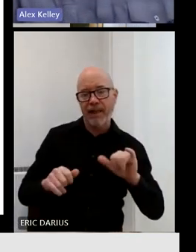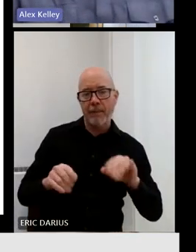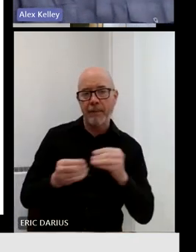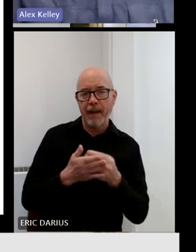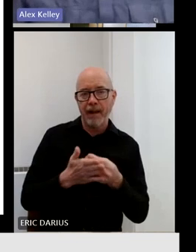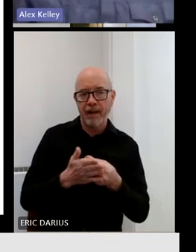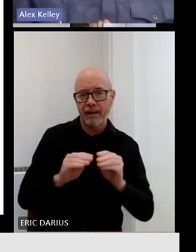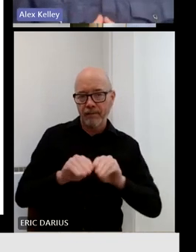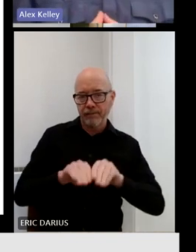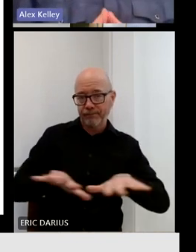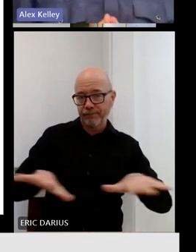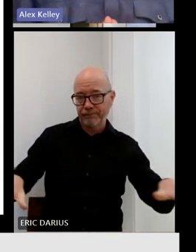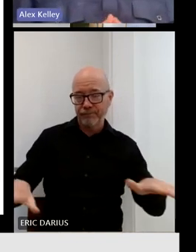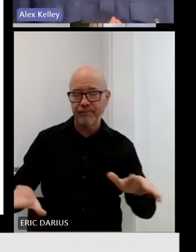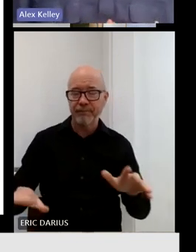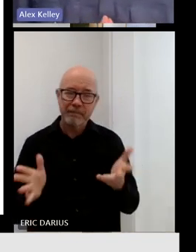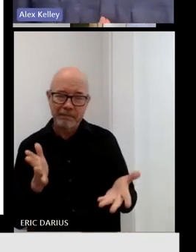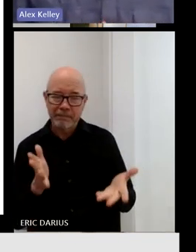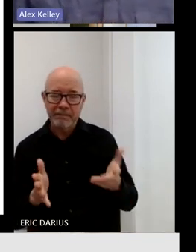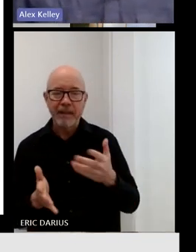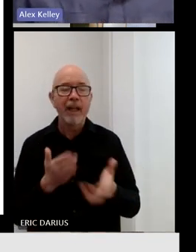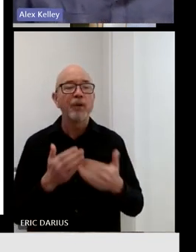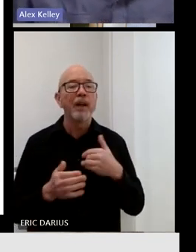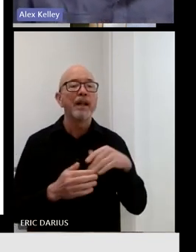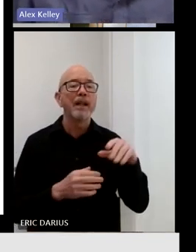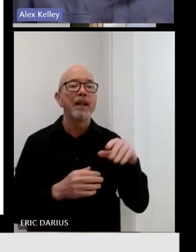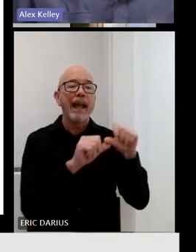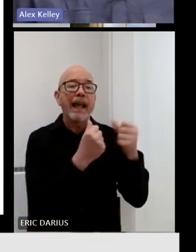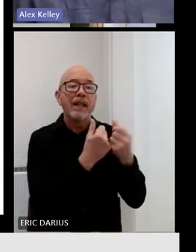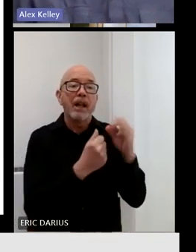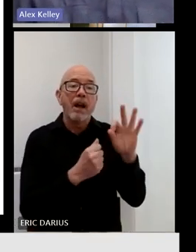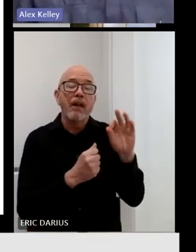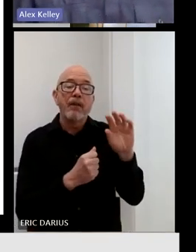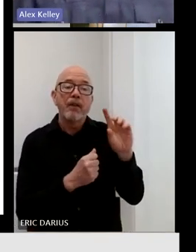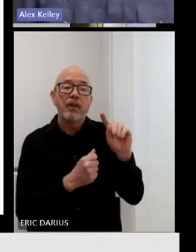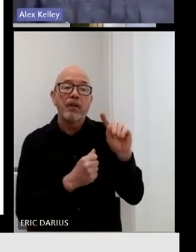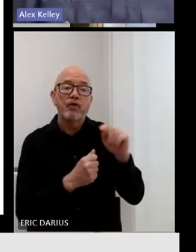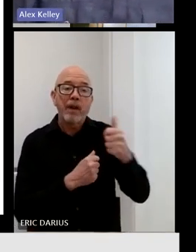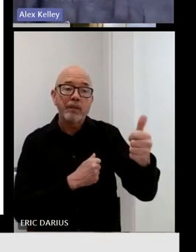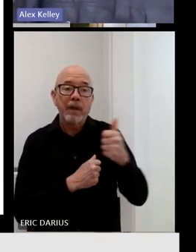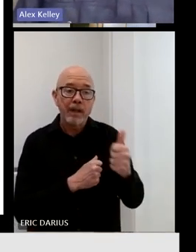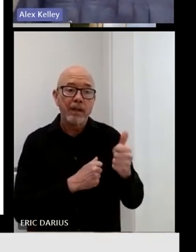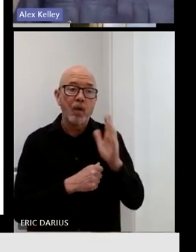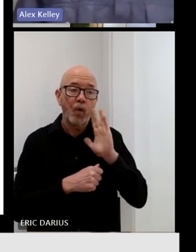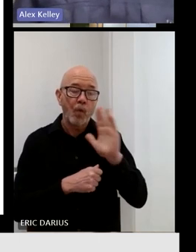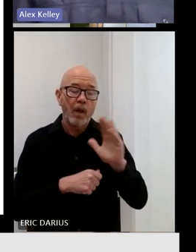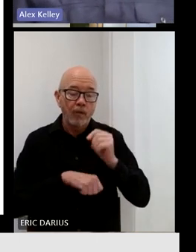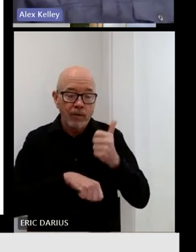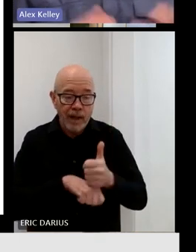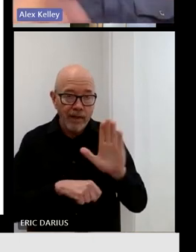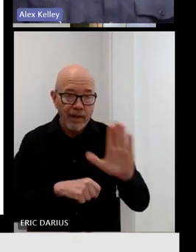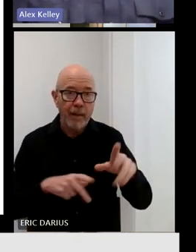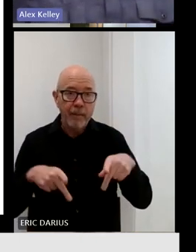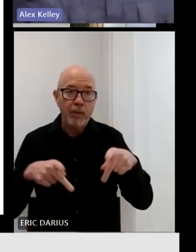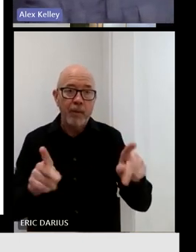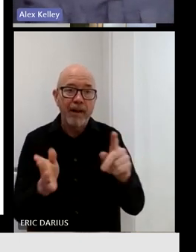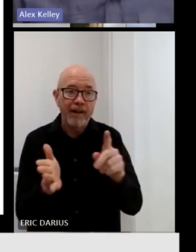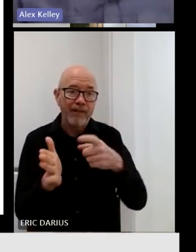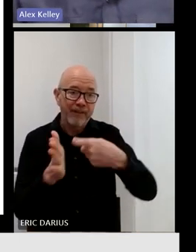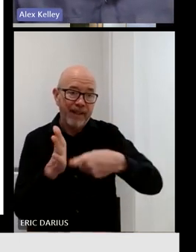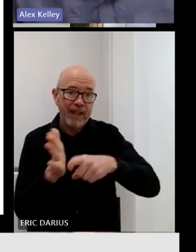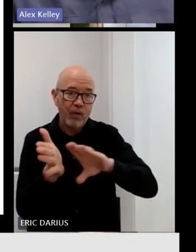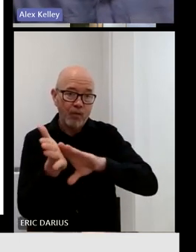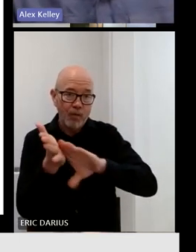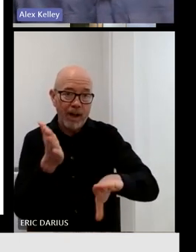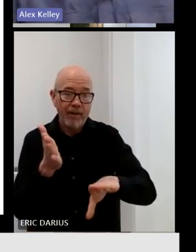of all, if the agency of transportation would reinstate their permit fee waivers, at least until the state achieves its goal of